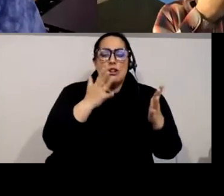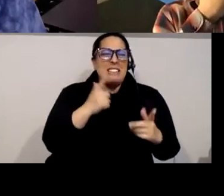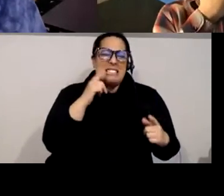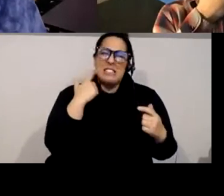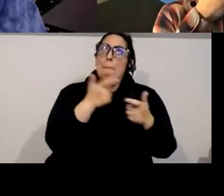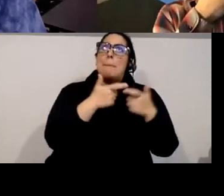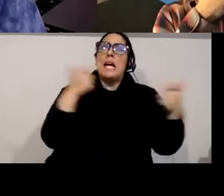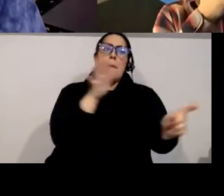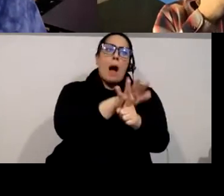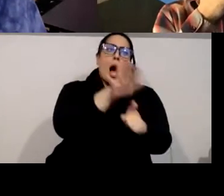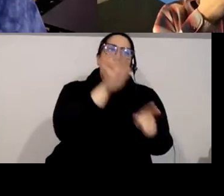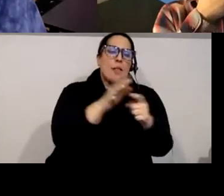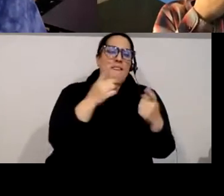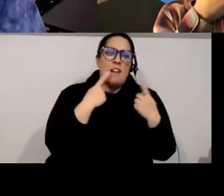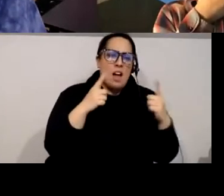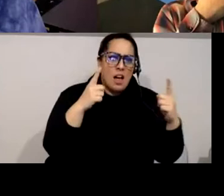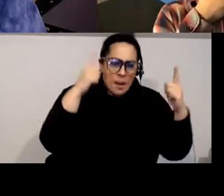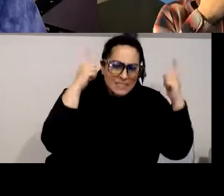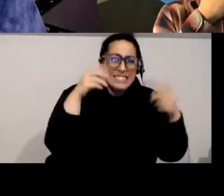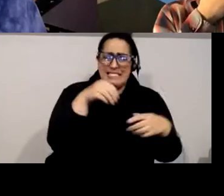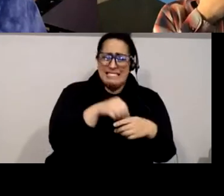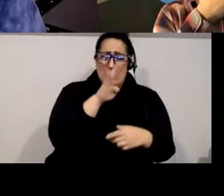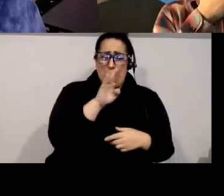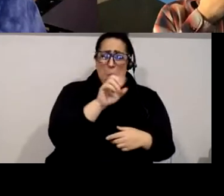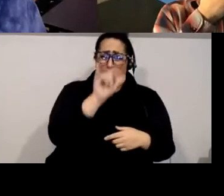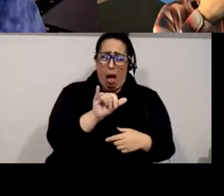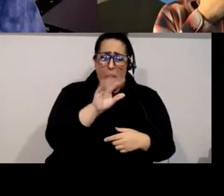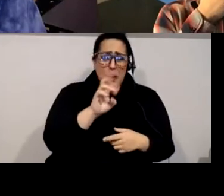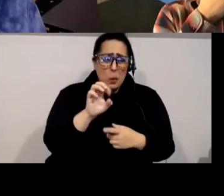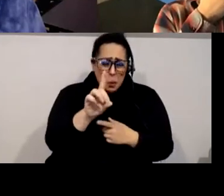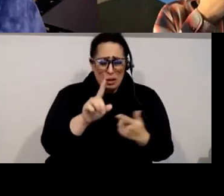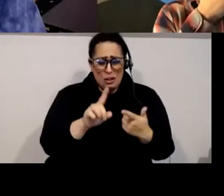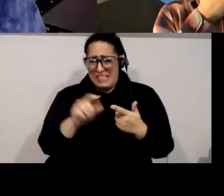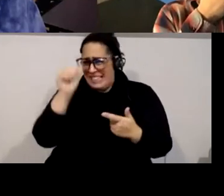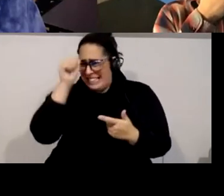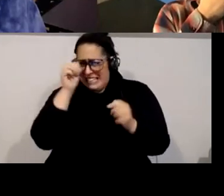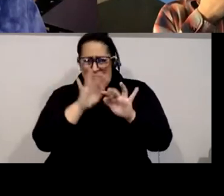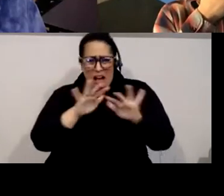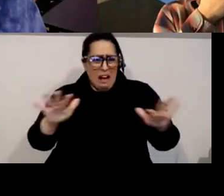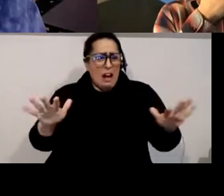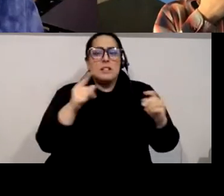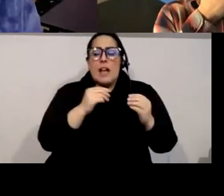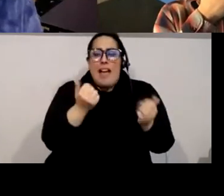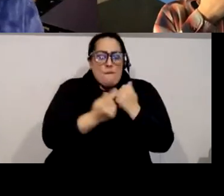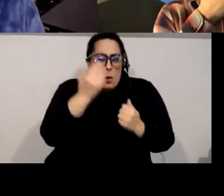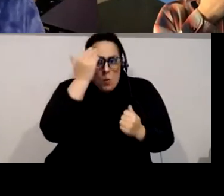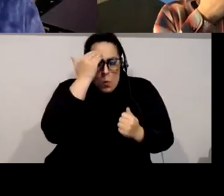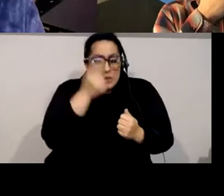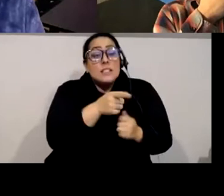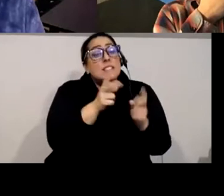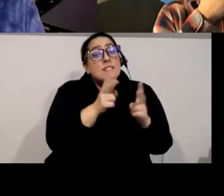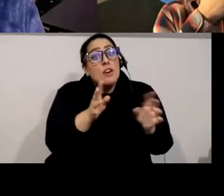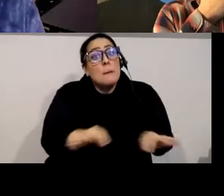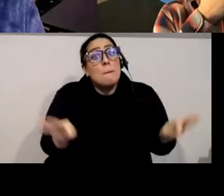over into Bollywood Punjab India to be specific and um he's actually been very important